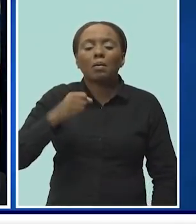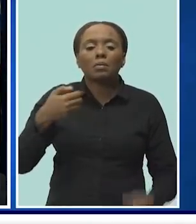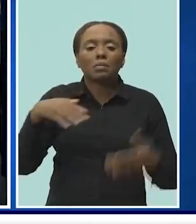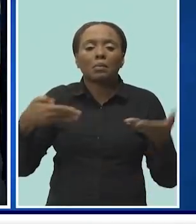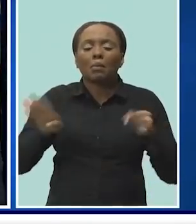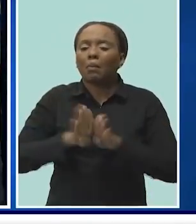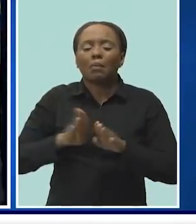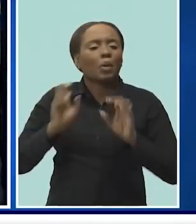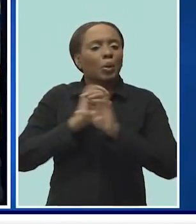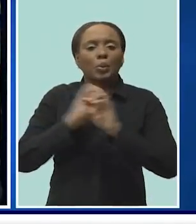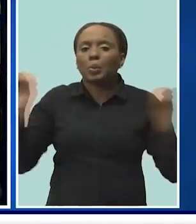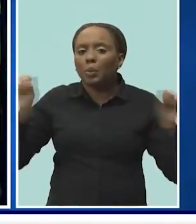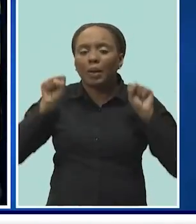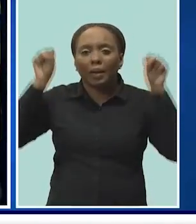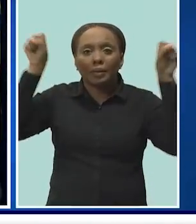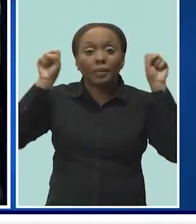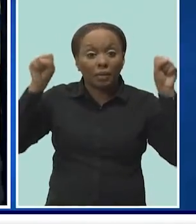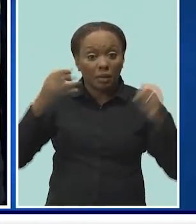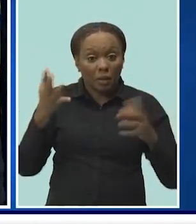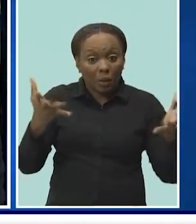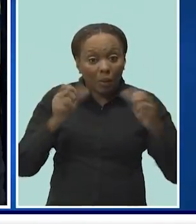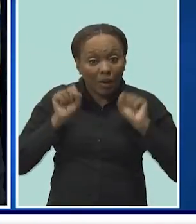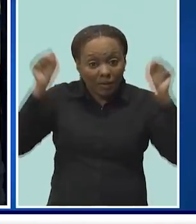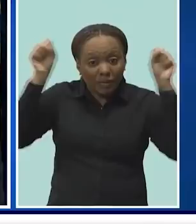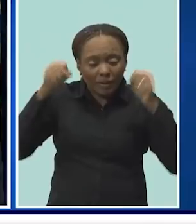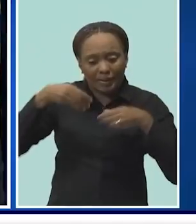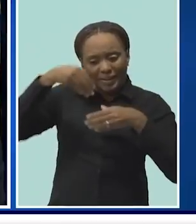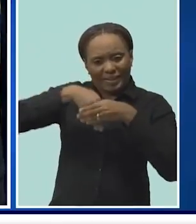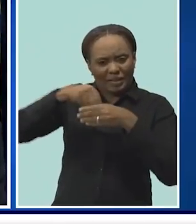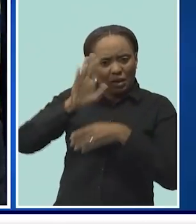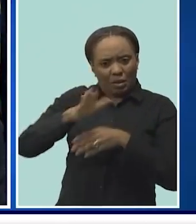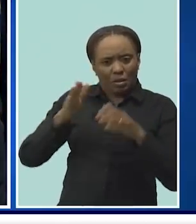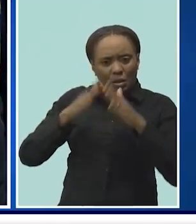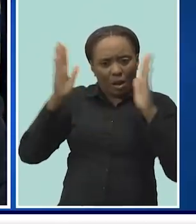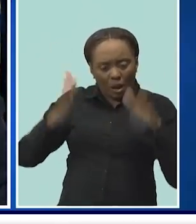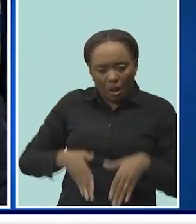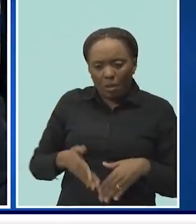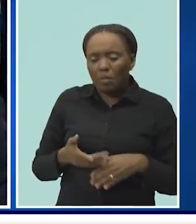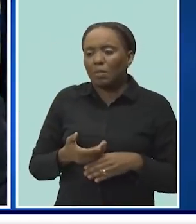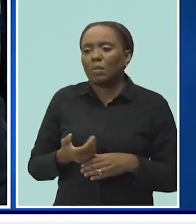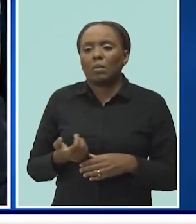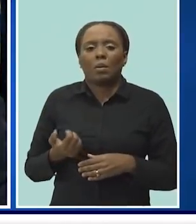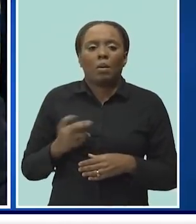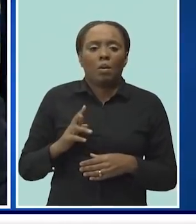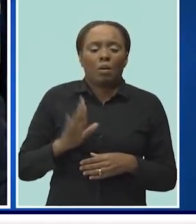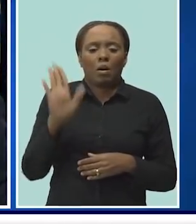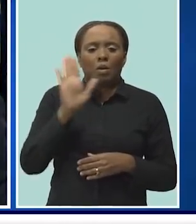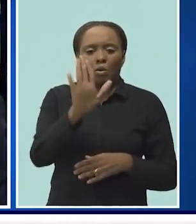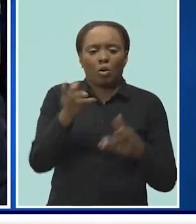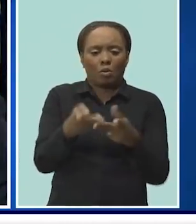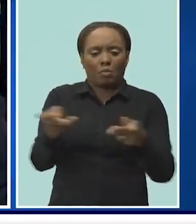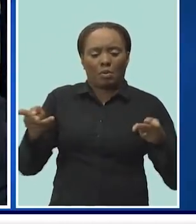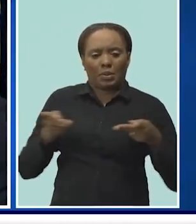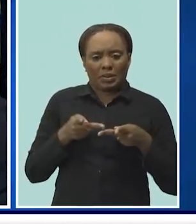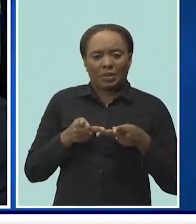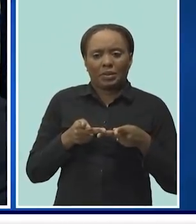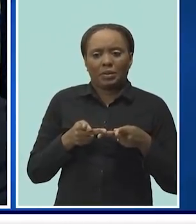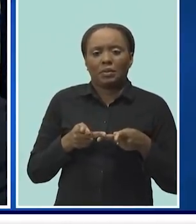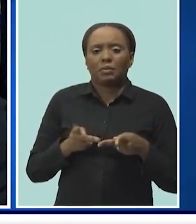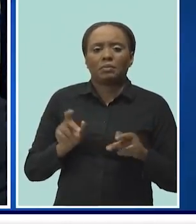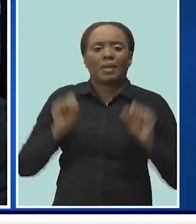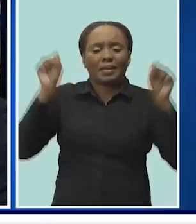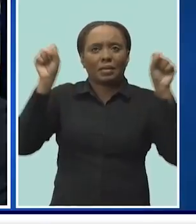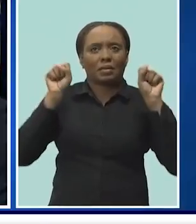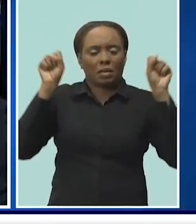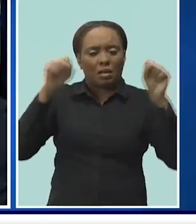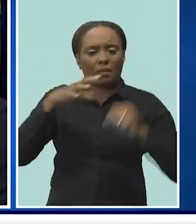at least not on the outdoors. You can exercise outside of your property, but you're jogging on the street, those kinds of things. That's not going to be an